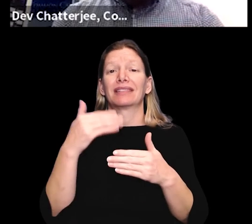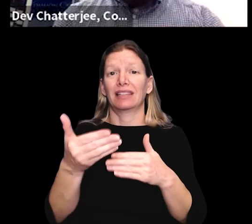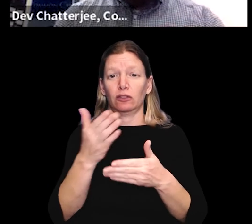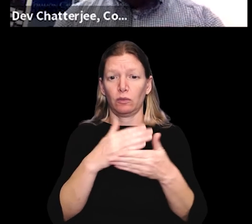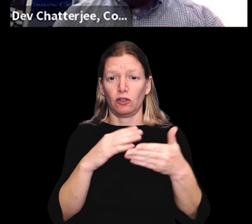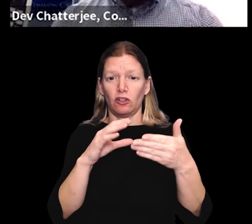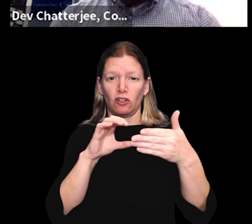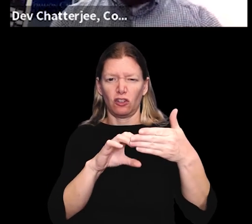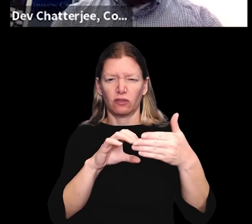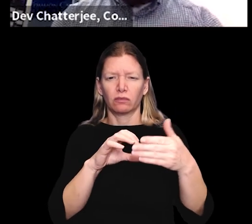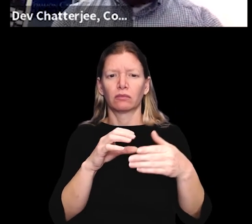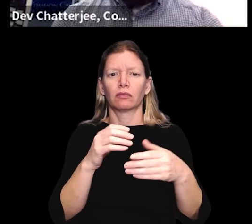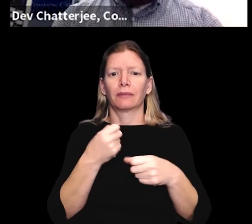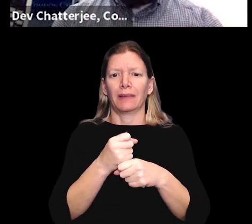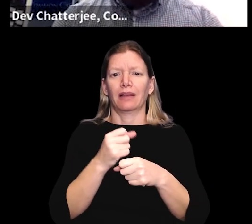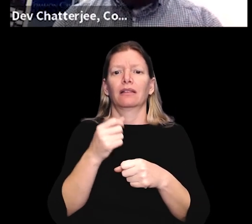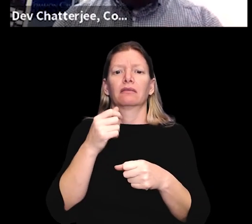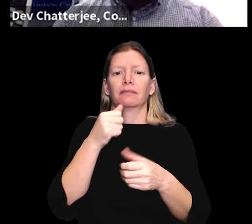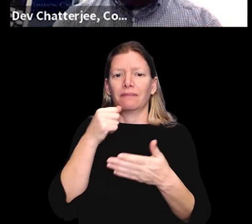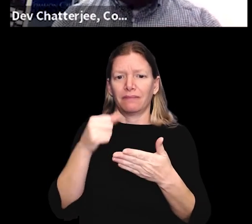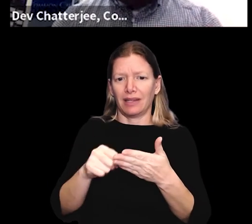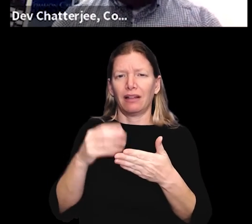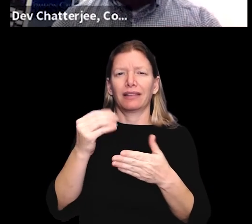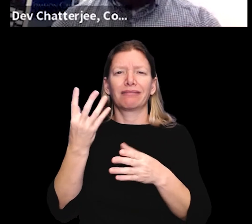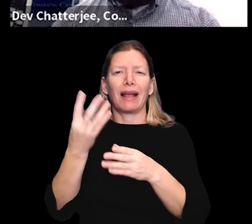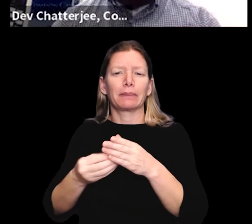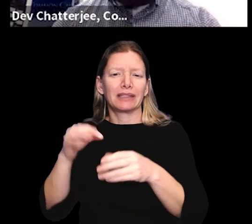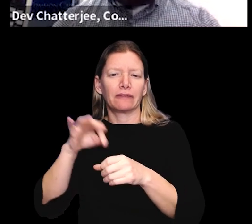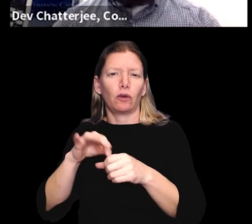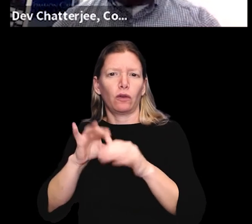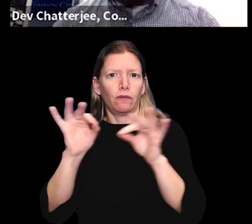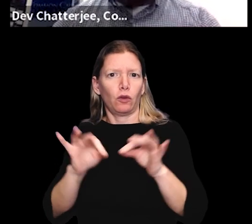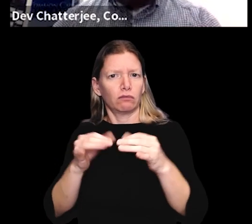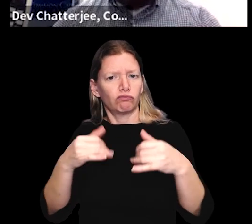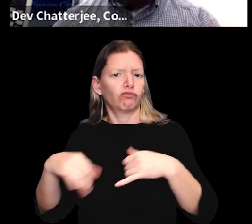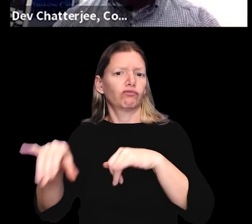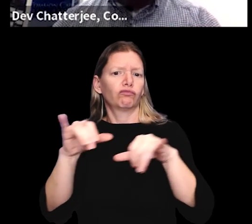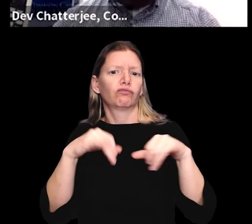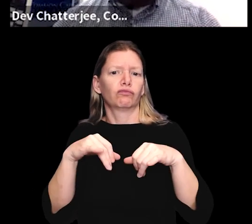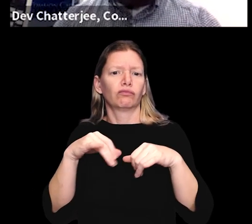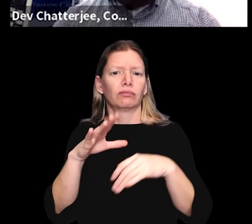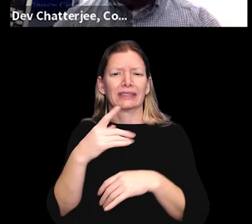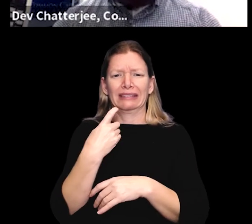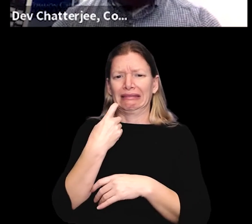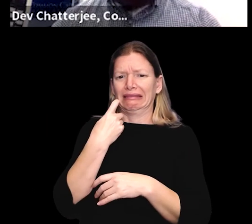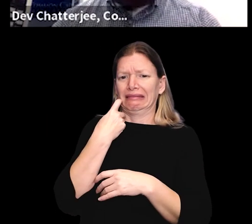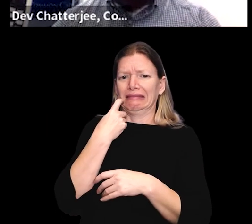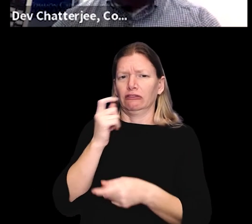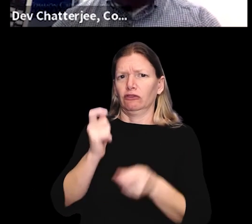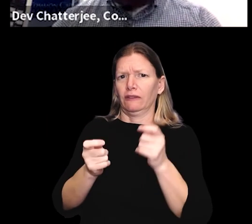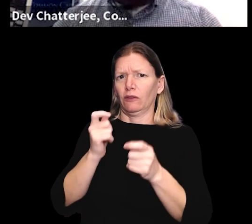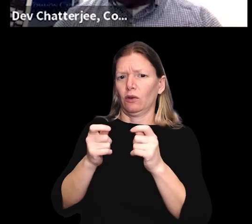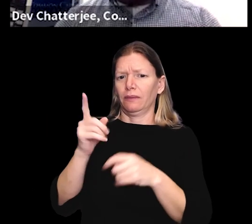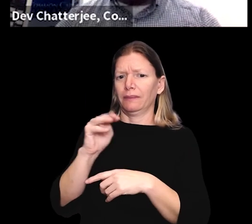The next piece is to make mail and absentee voting forms uniform because of recent